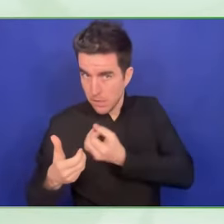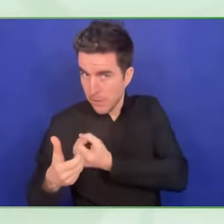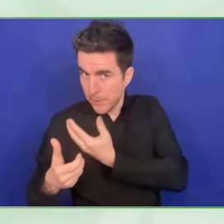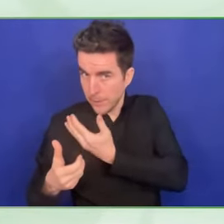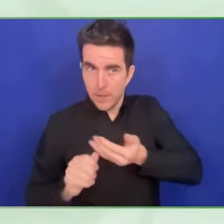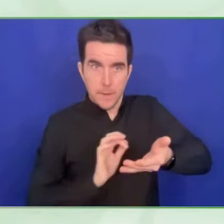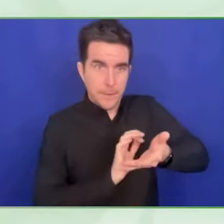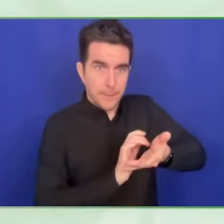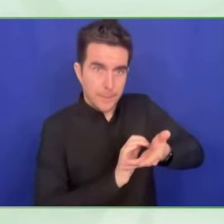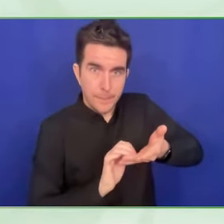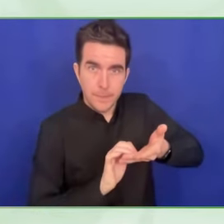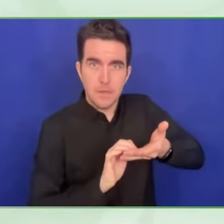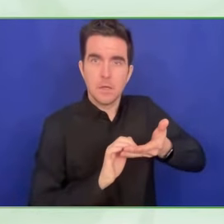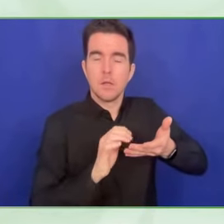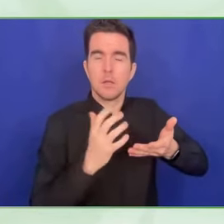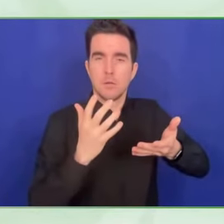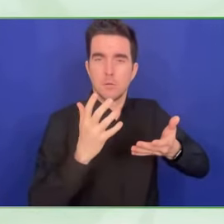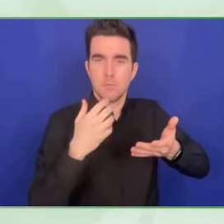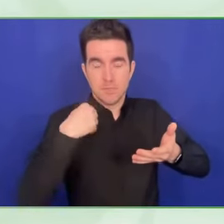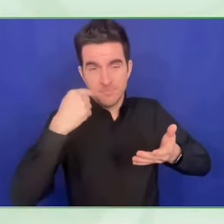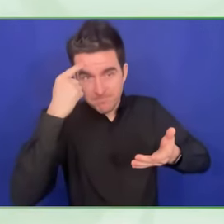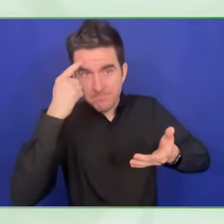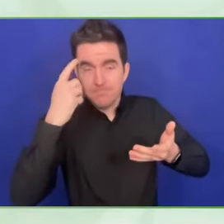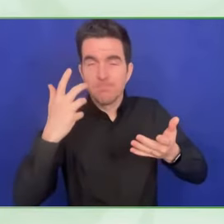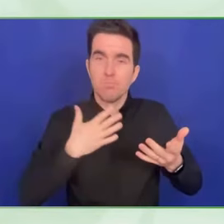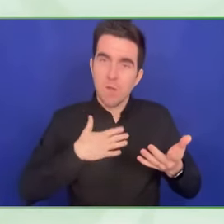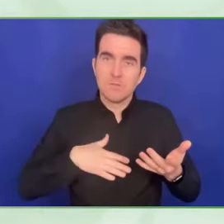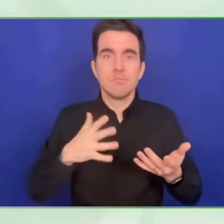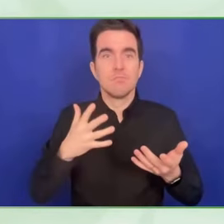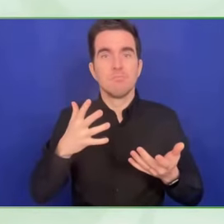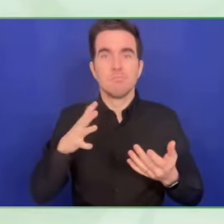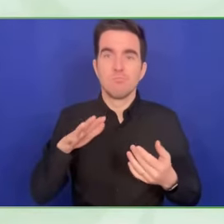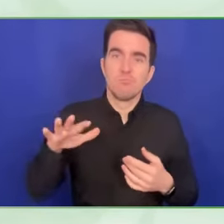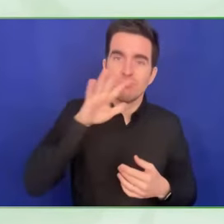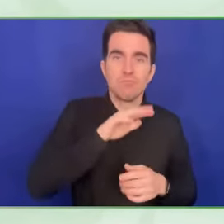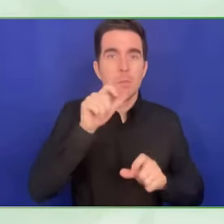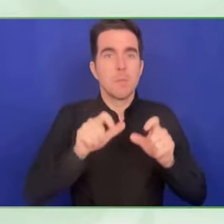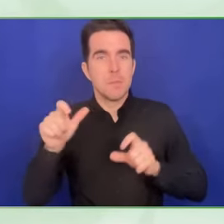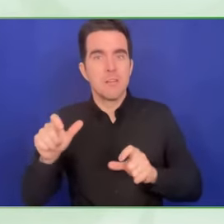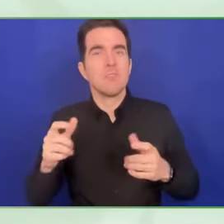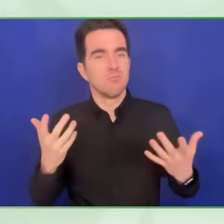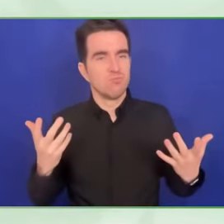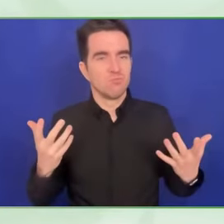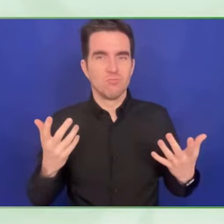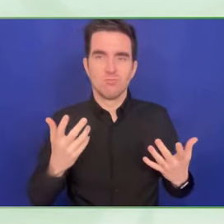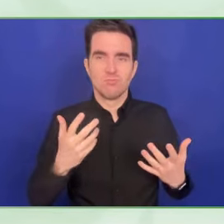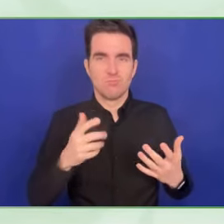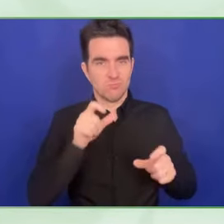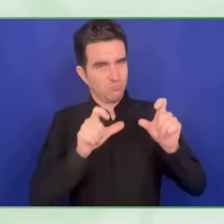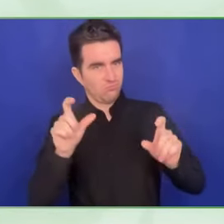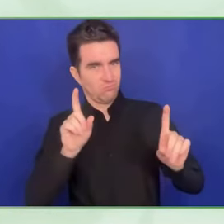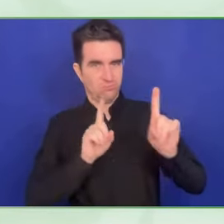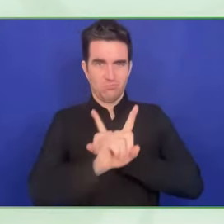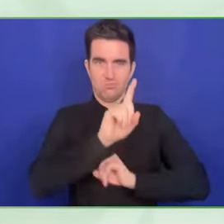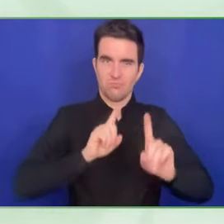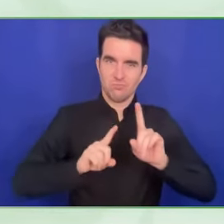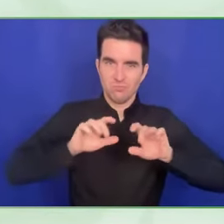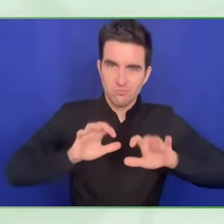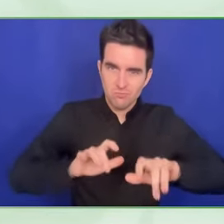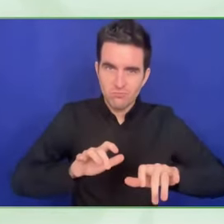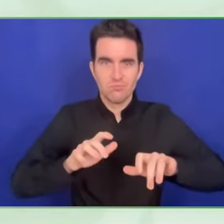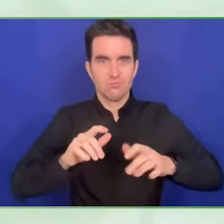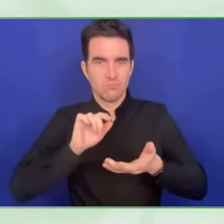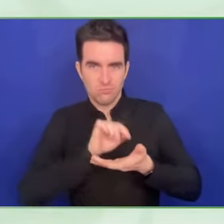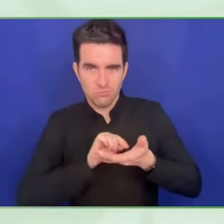based on 100% proprietary technology. Why I tell you this? Because that means that we can easily adapt to